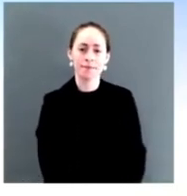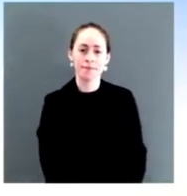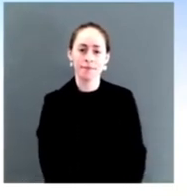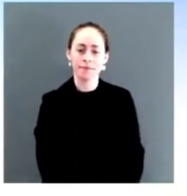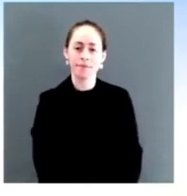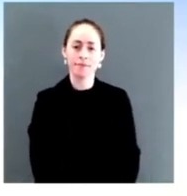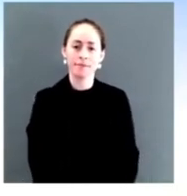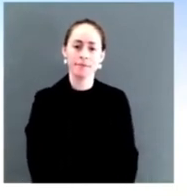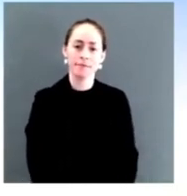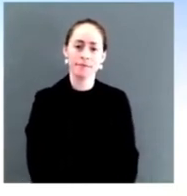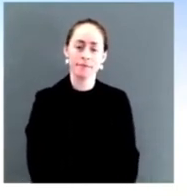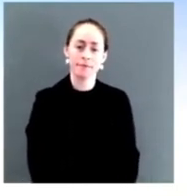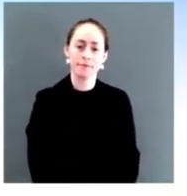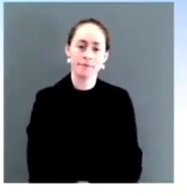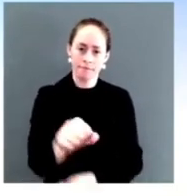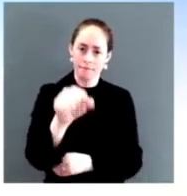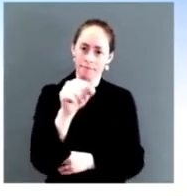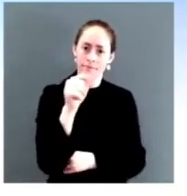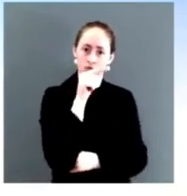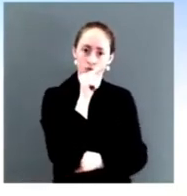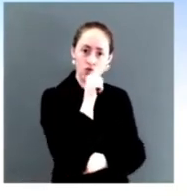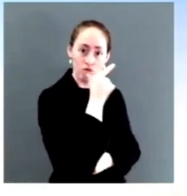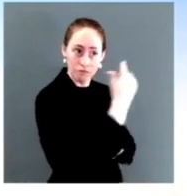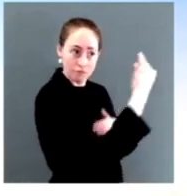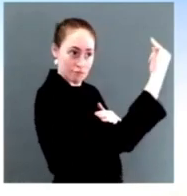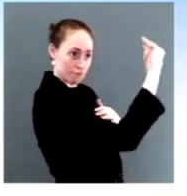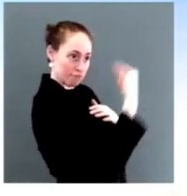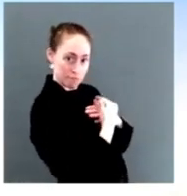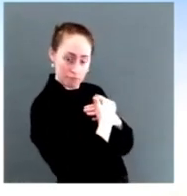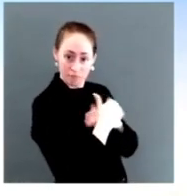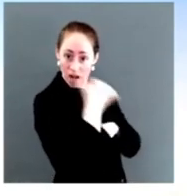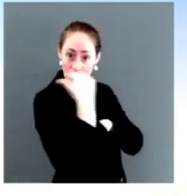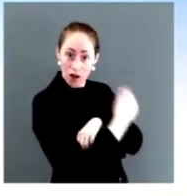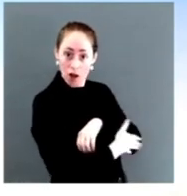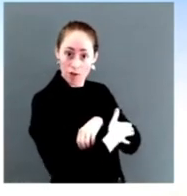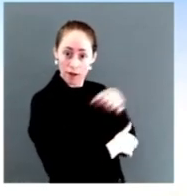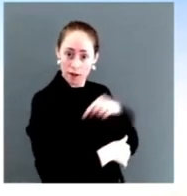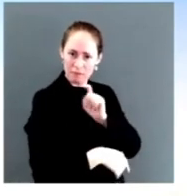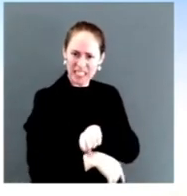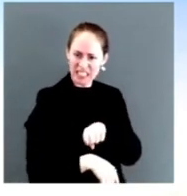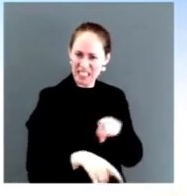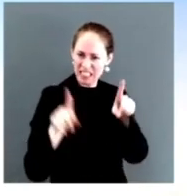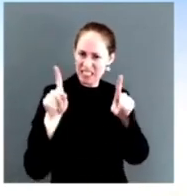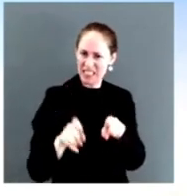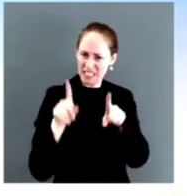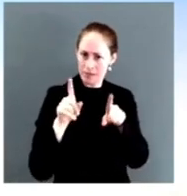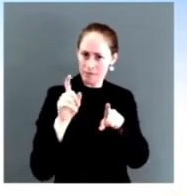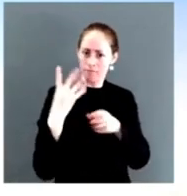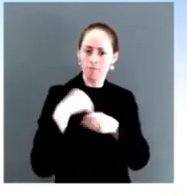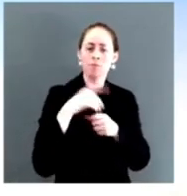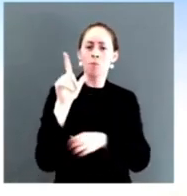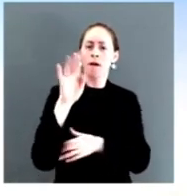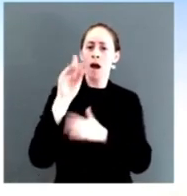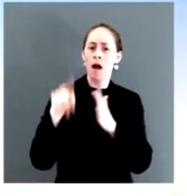test within 24 hours of getting on the plane to come here. What about people who don't take a plane and just these border crossers coming